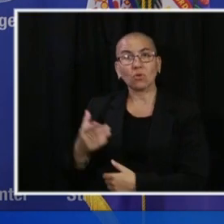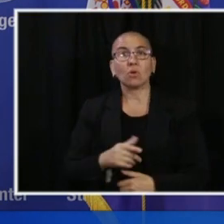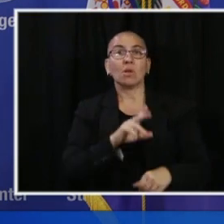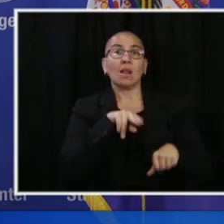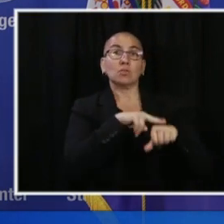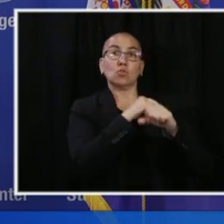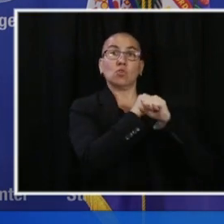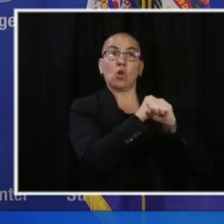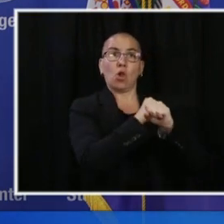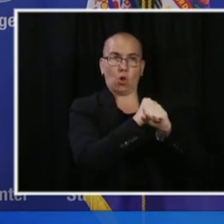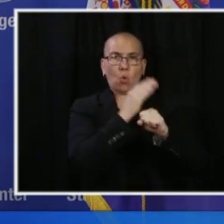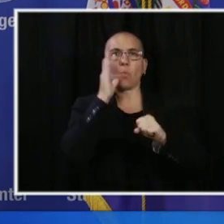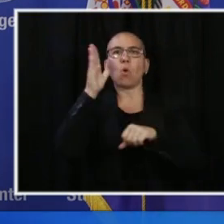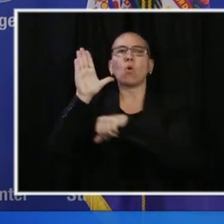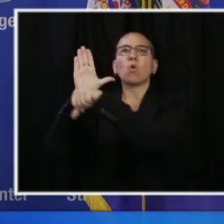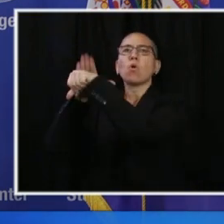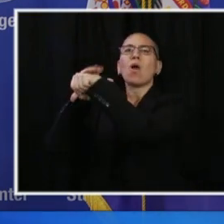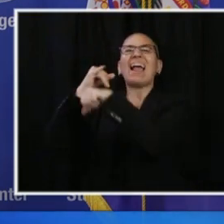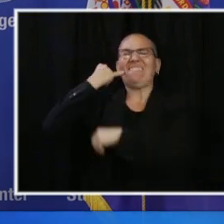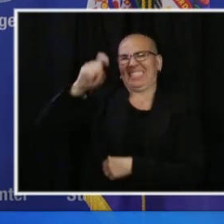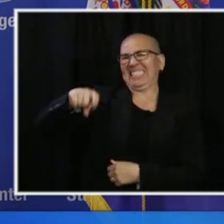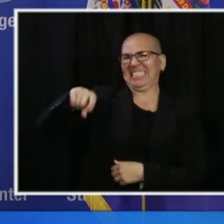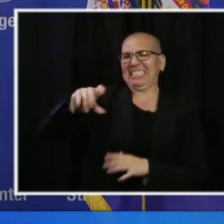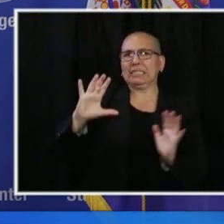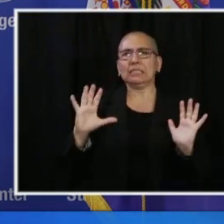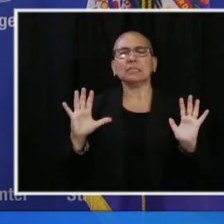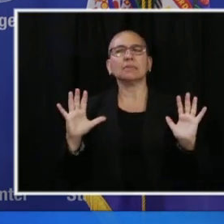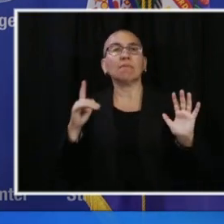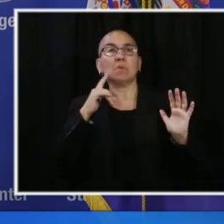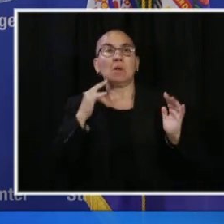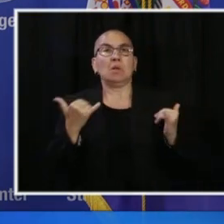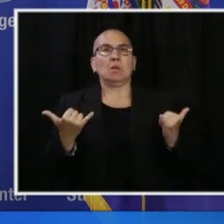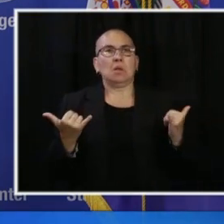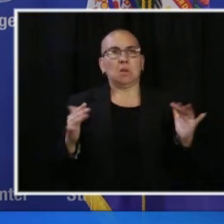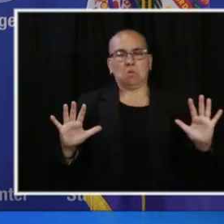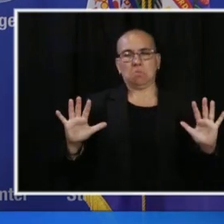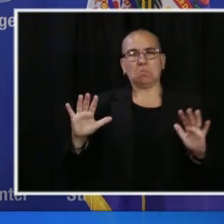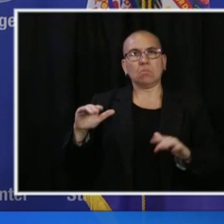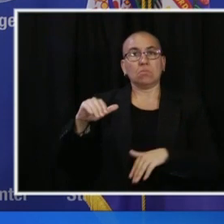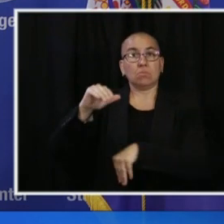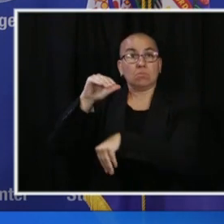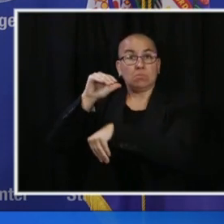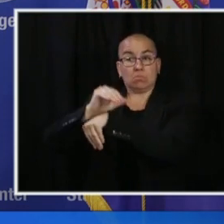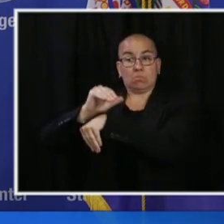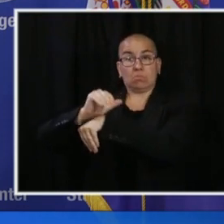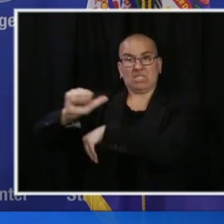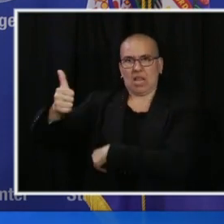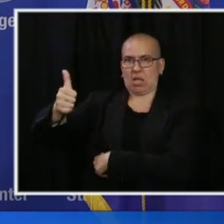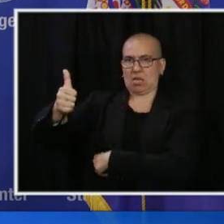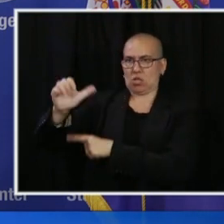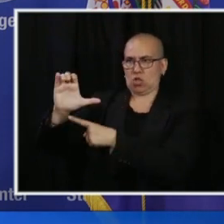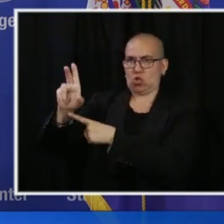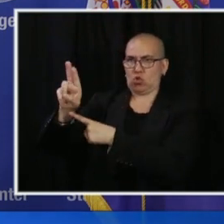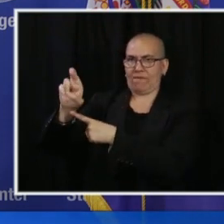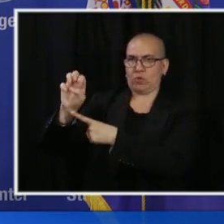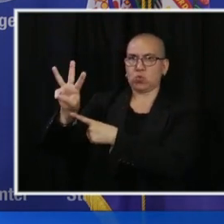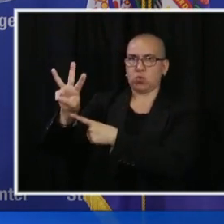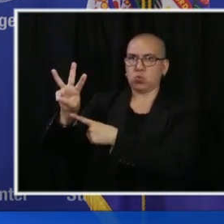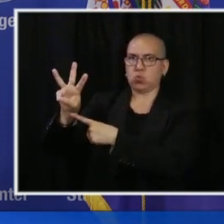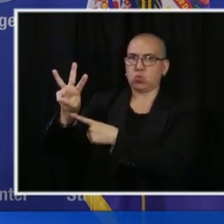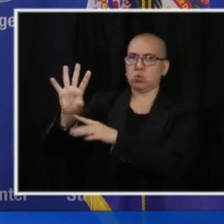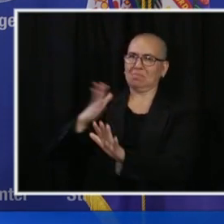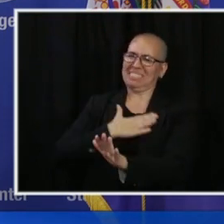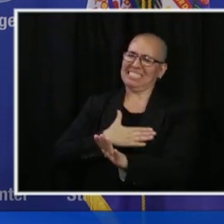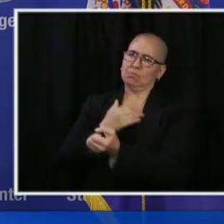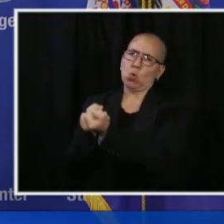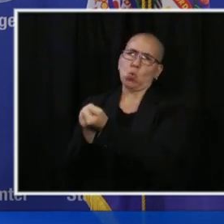patrol to make sure that the curfew is enforced, to make sure that lawful and peaceful demonstrations, their